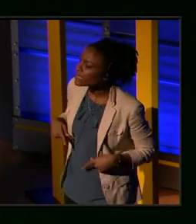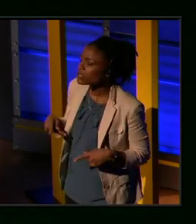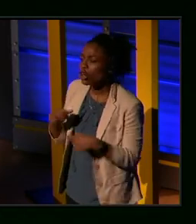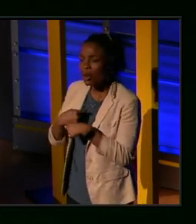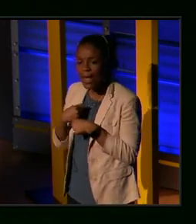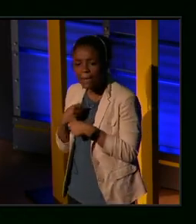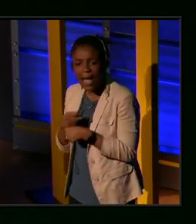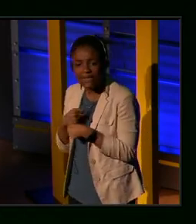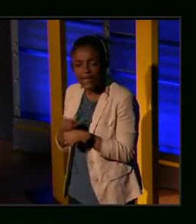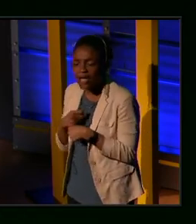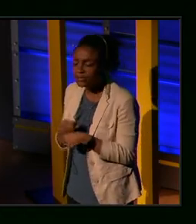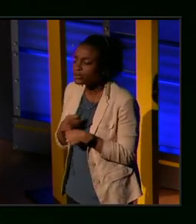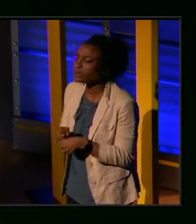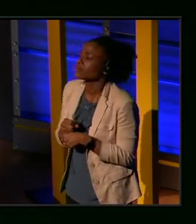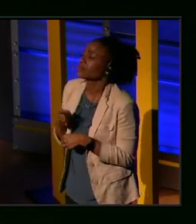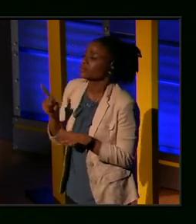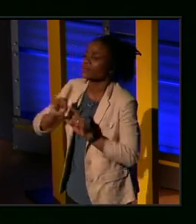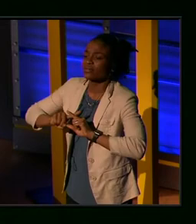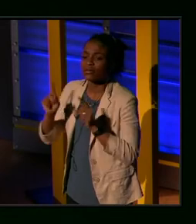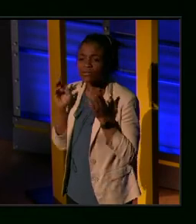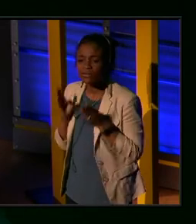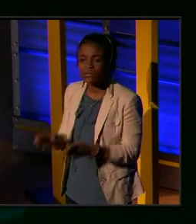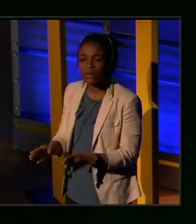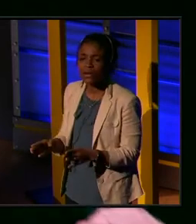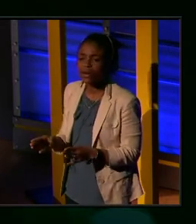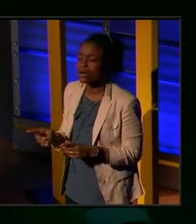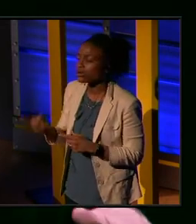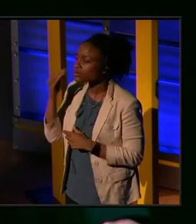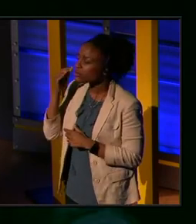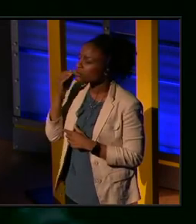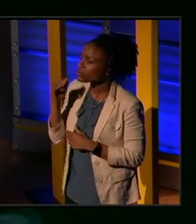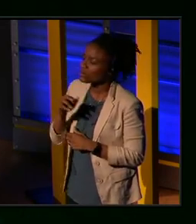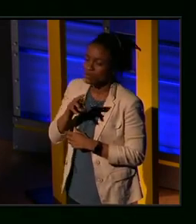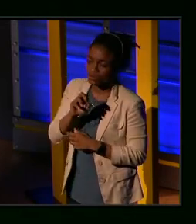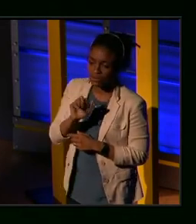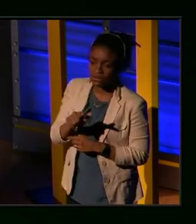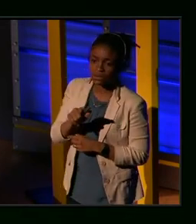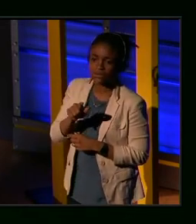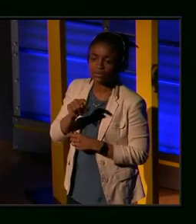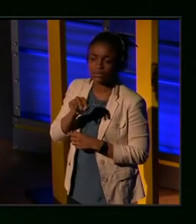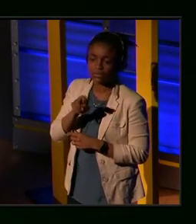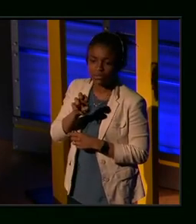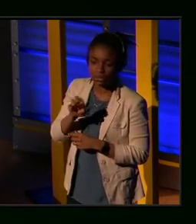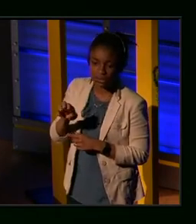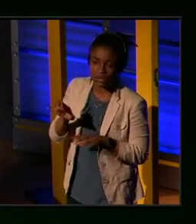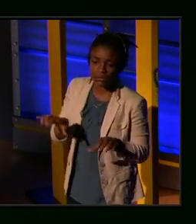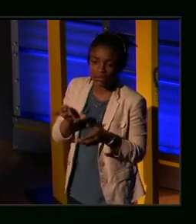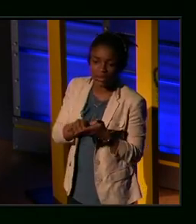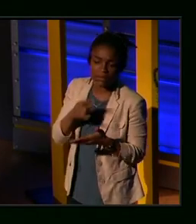these different ways. So, you know, Realtree did it for Mary. And